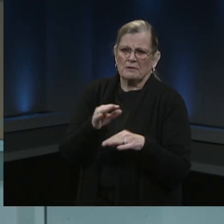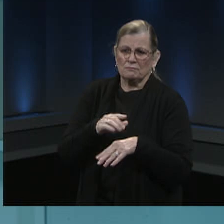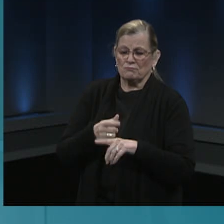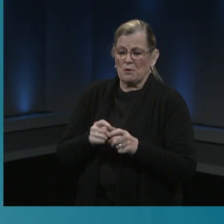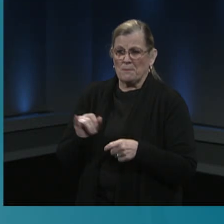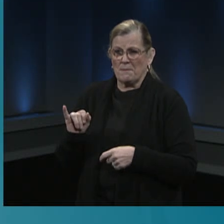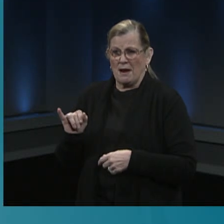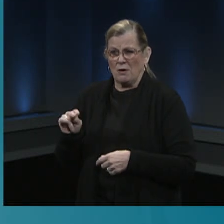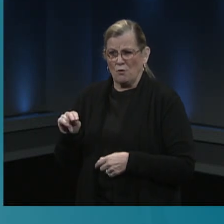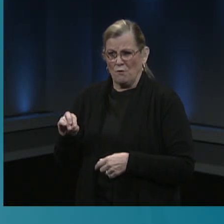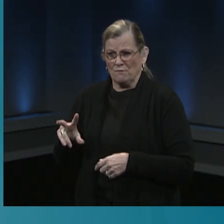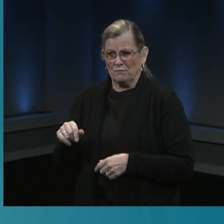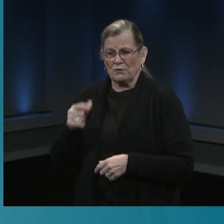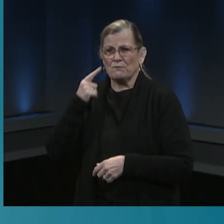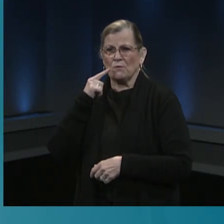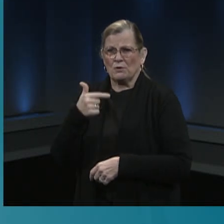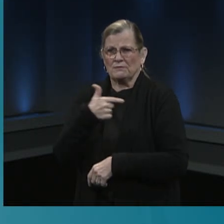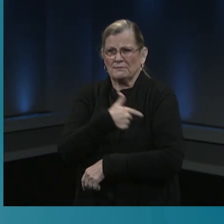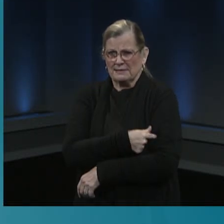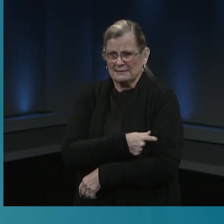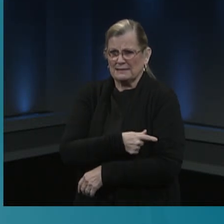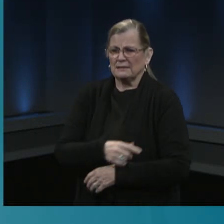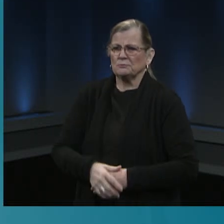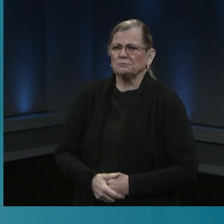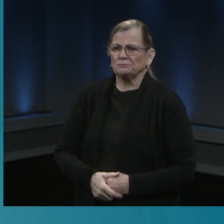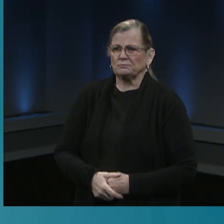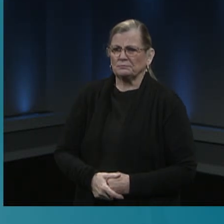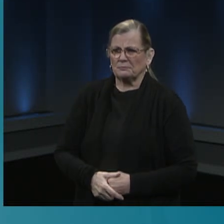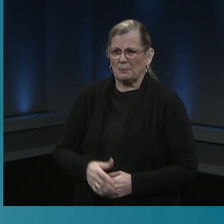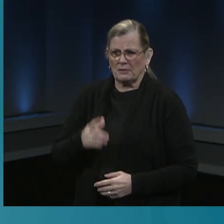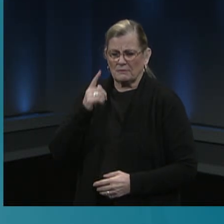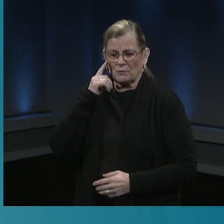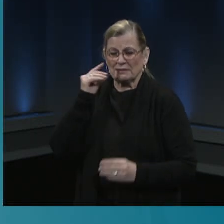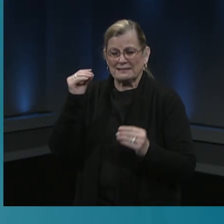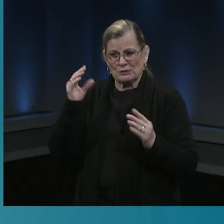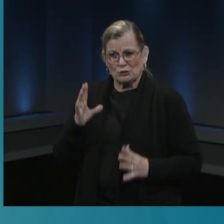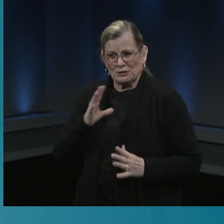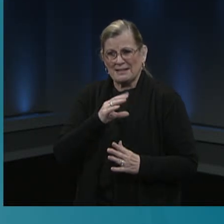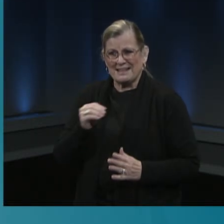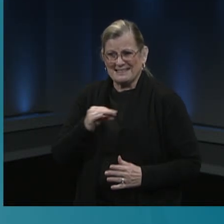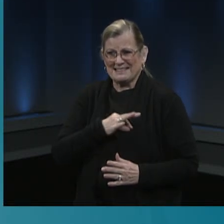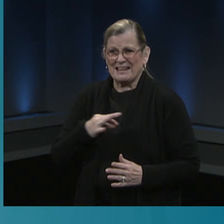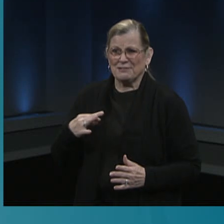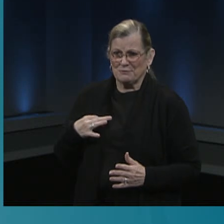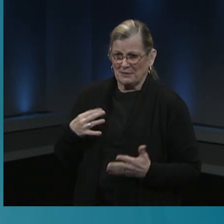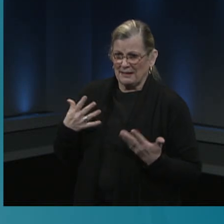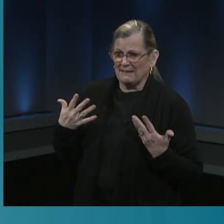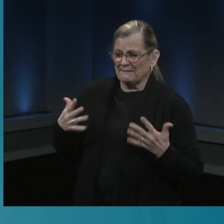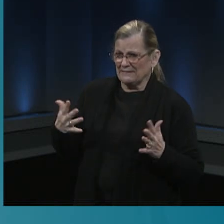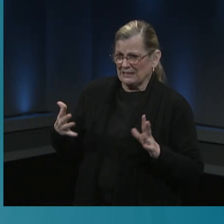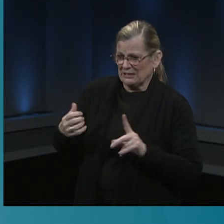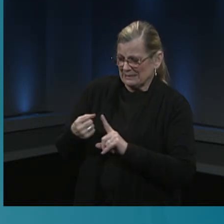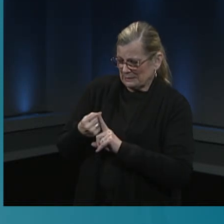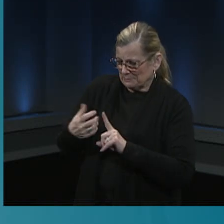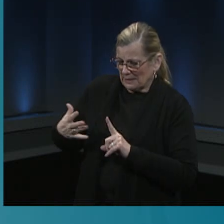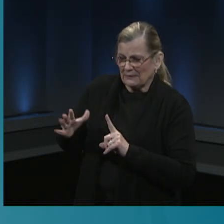for Fairfax County teachers and staff. ANOVA did expand its scheduling capacity to allow for more